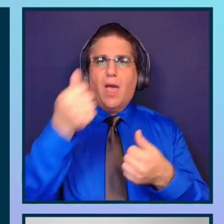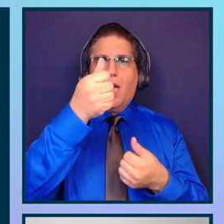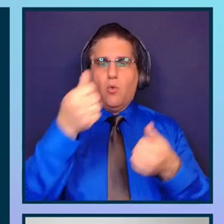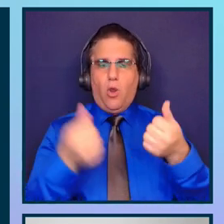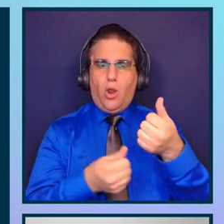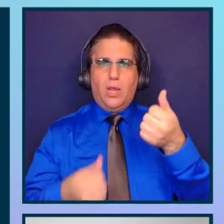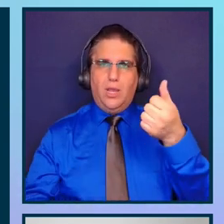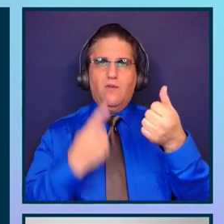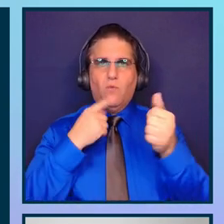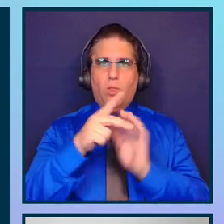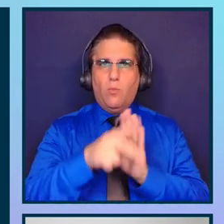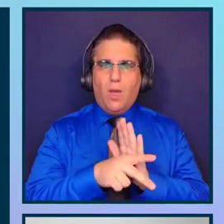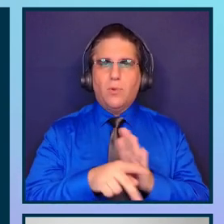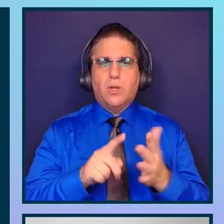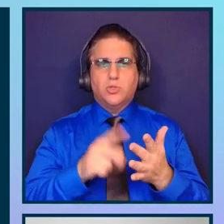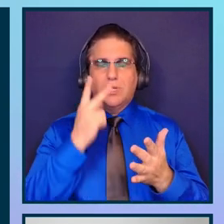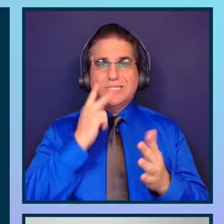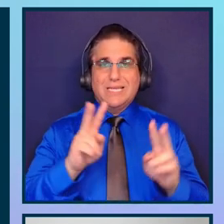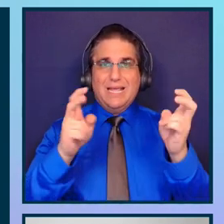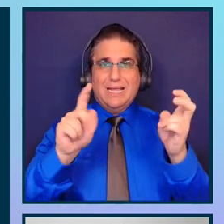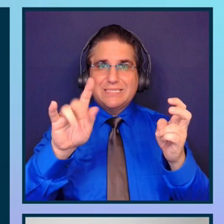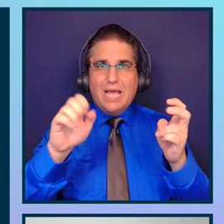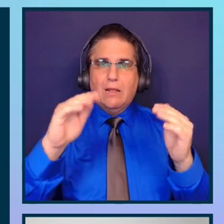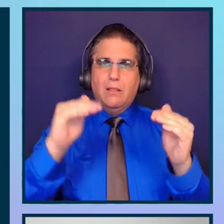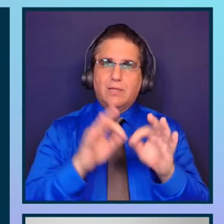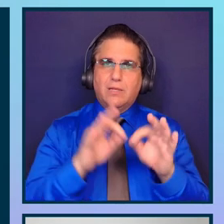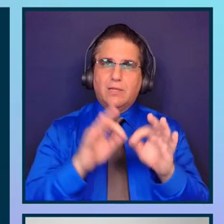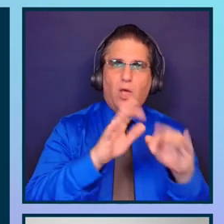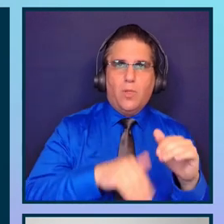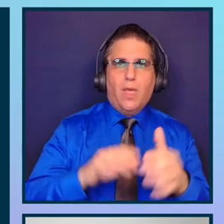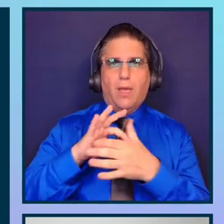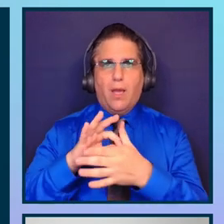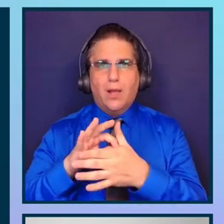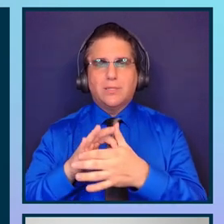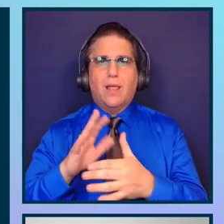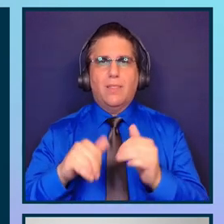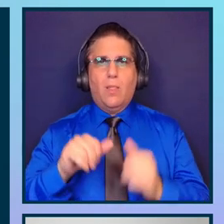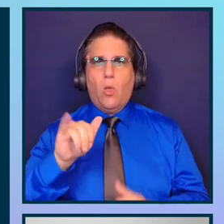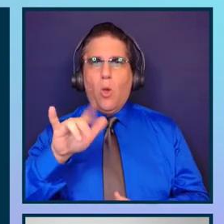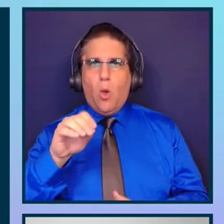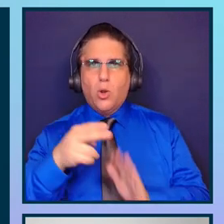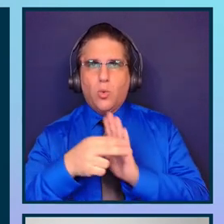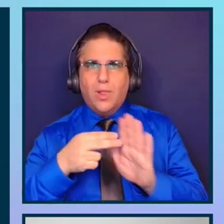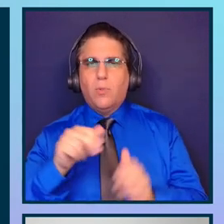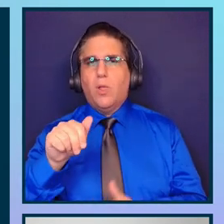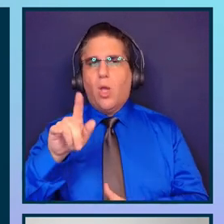properties. We can see that the title is less valuable than the content, then aria-labeled, and then aria-labeled by.